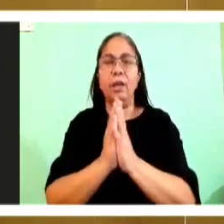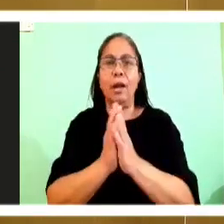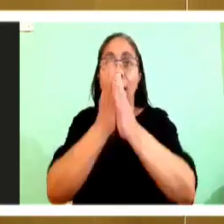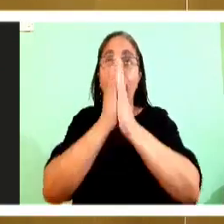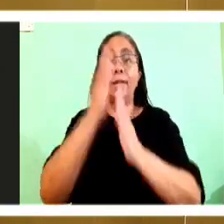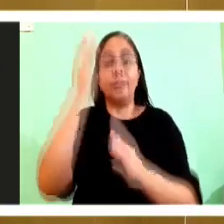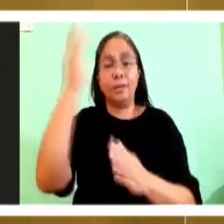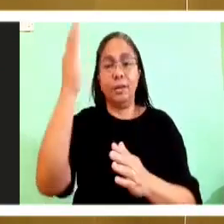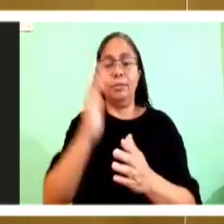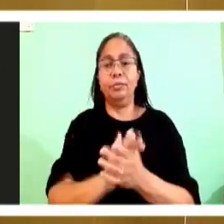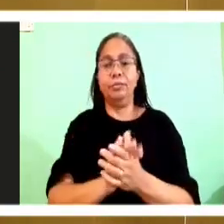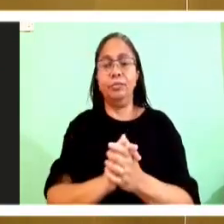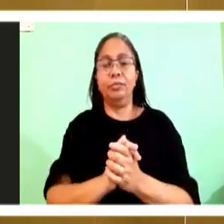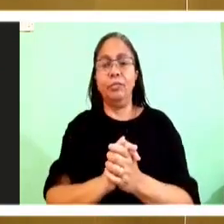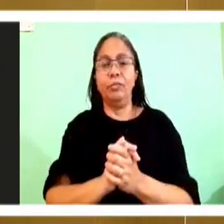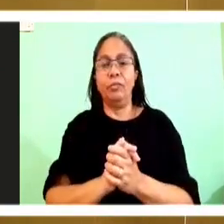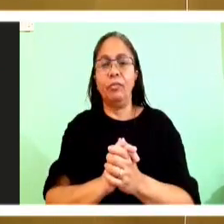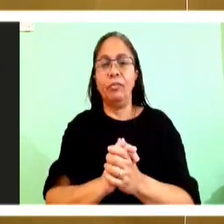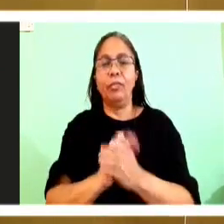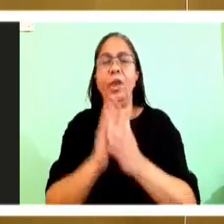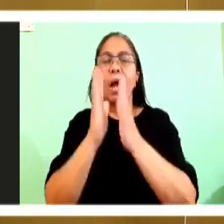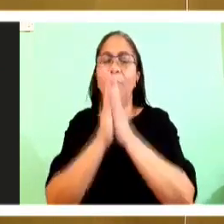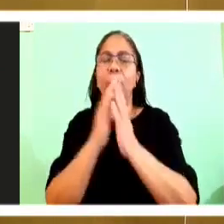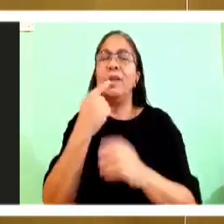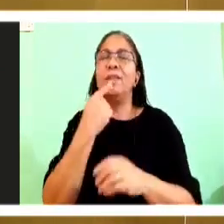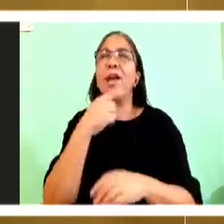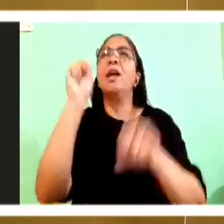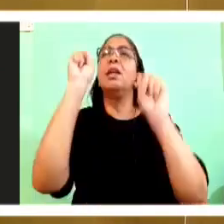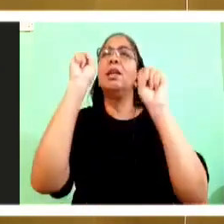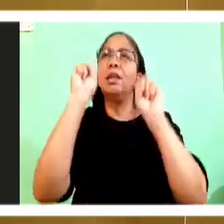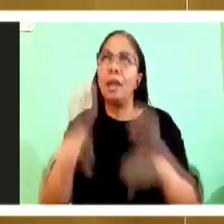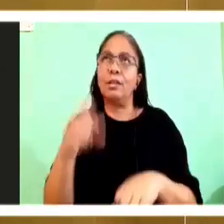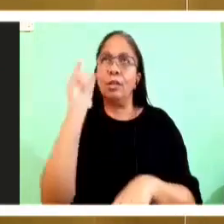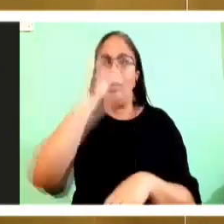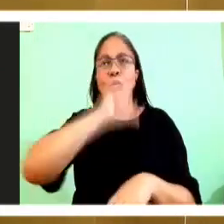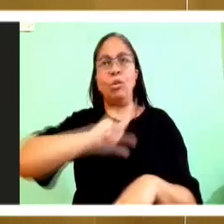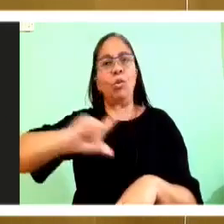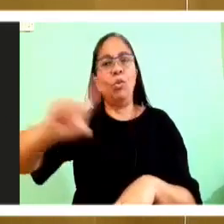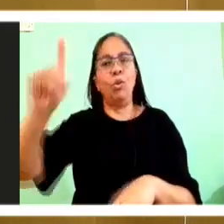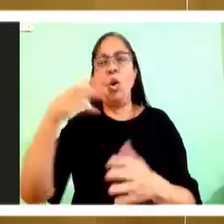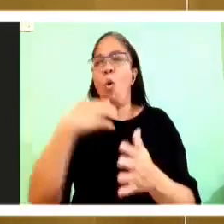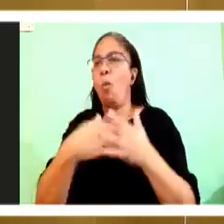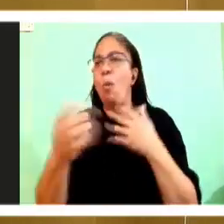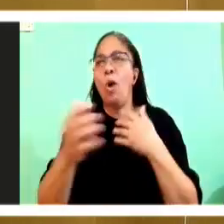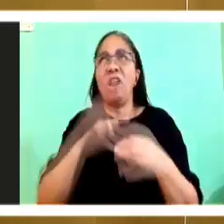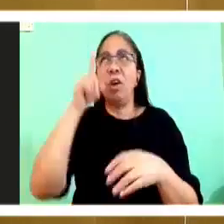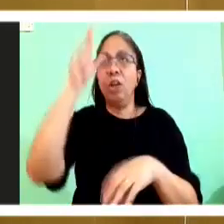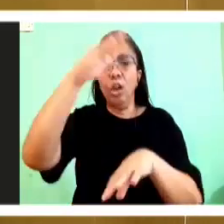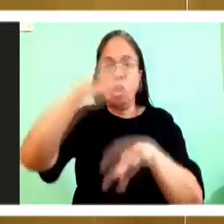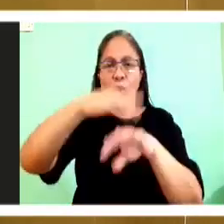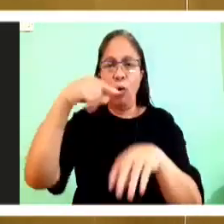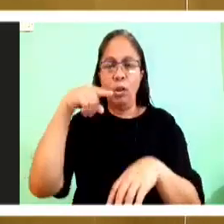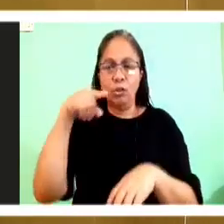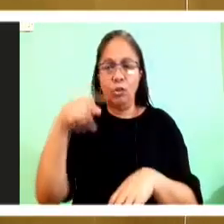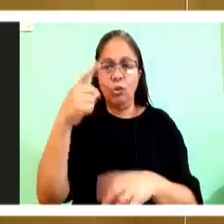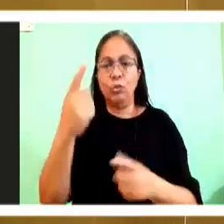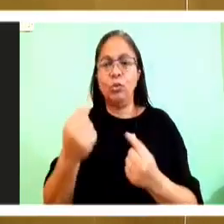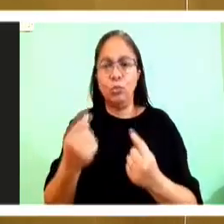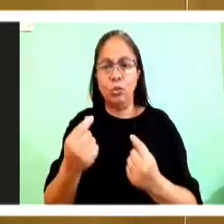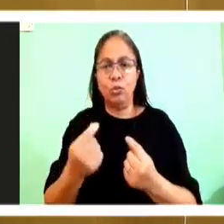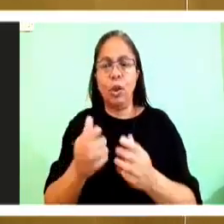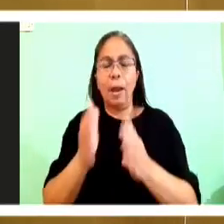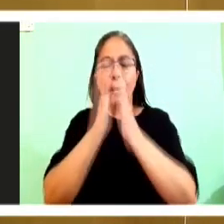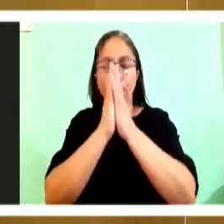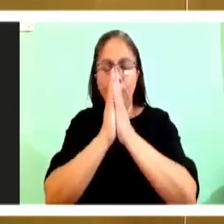And prayerfully say yes to him in whatever he asks of you. Prayerfully